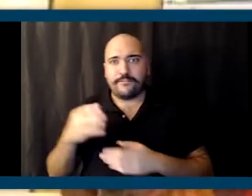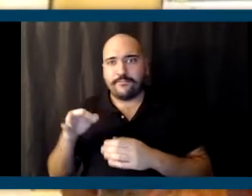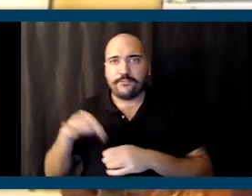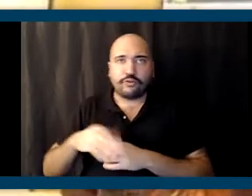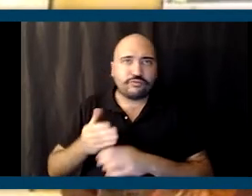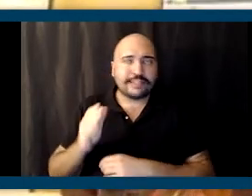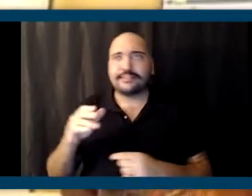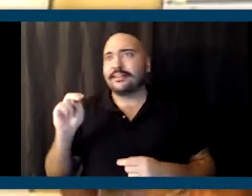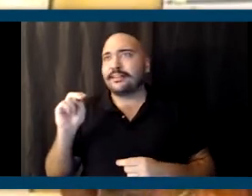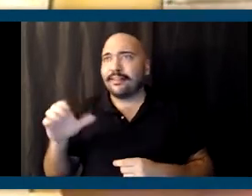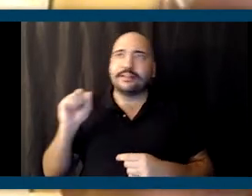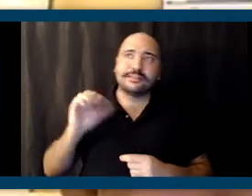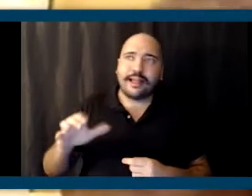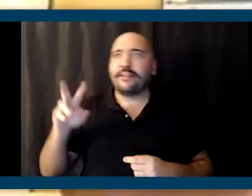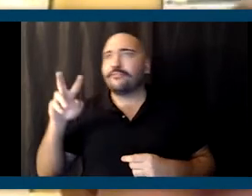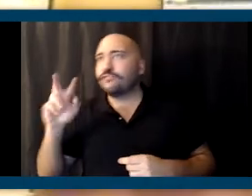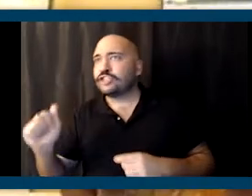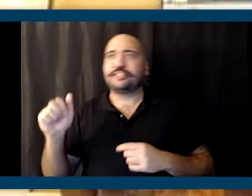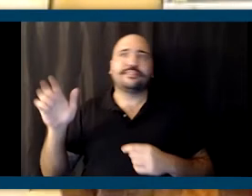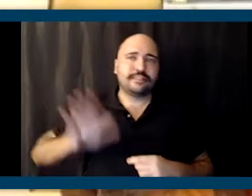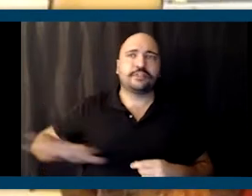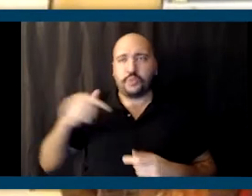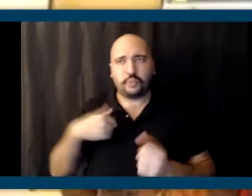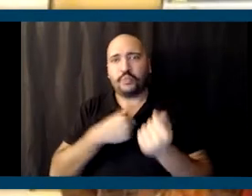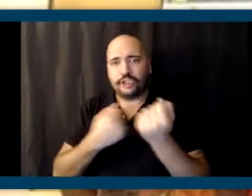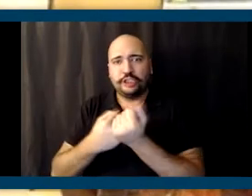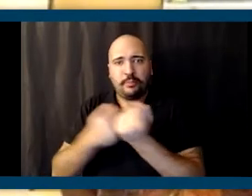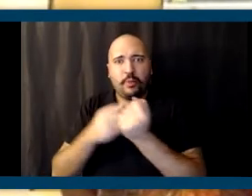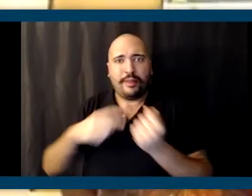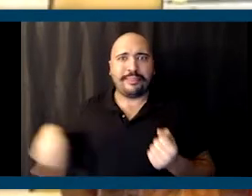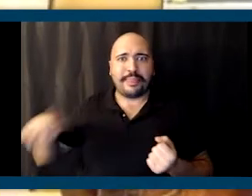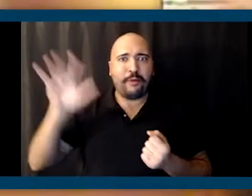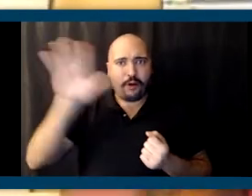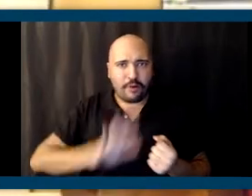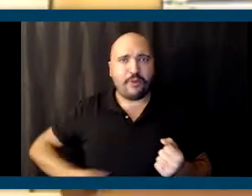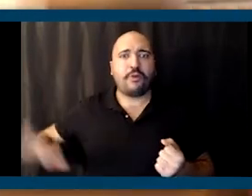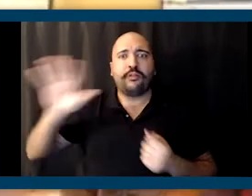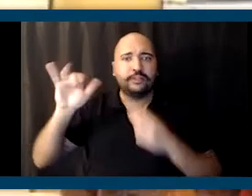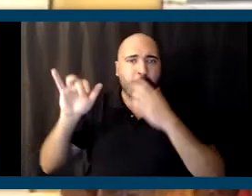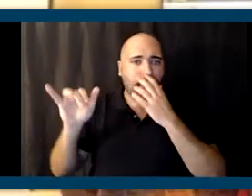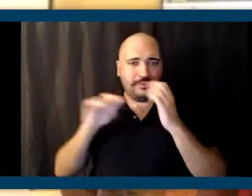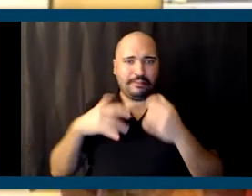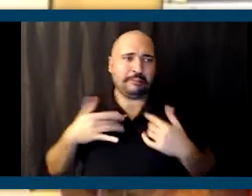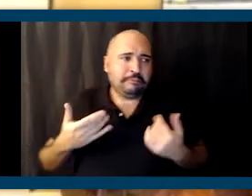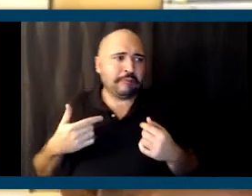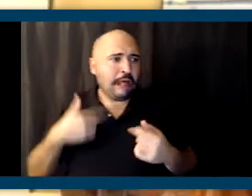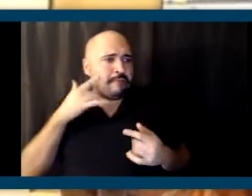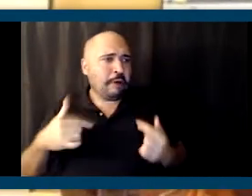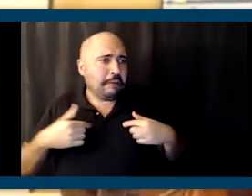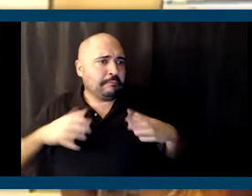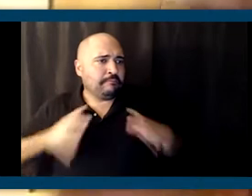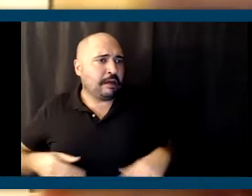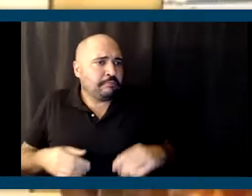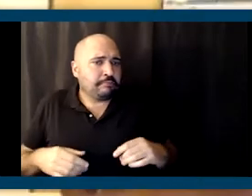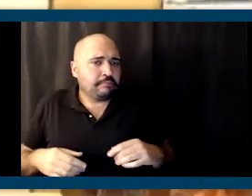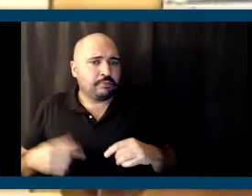Carolinas and Virginia and all around that we support them as well. so it's a national battle. And so don't feel like, well, in California, I'm okay. But we see